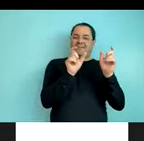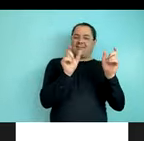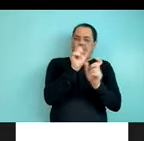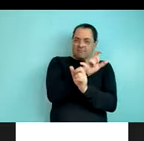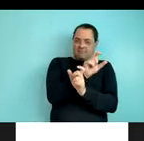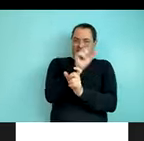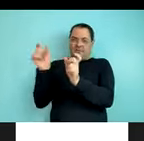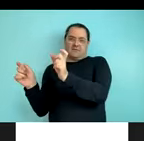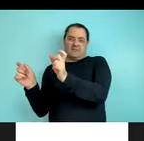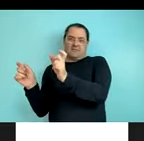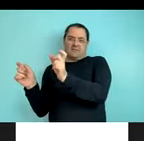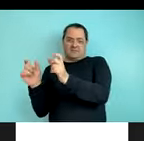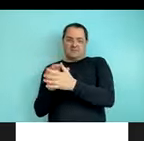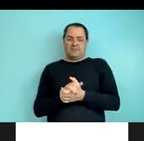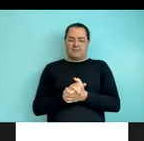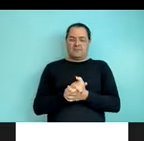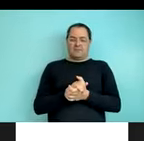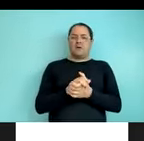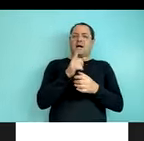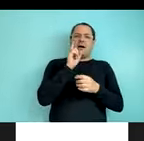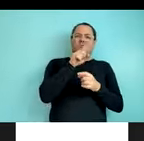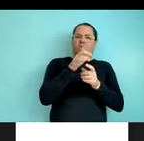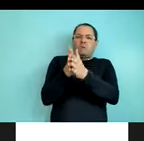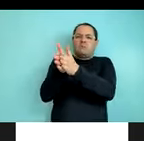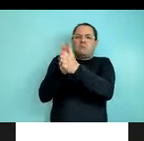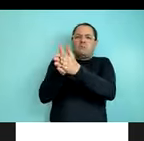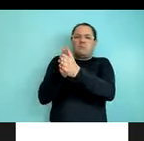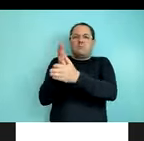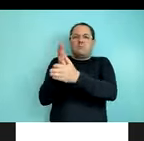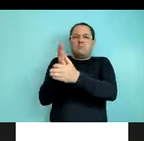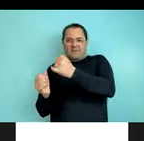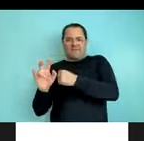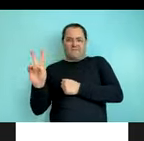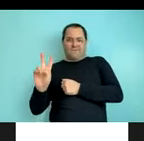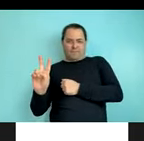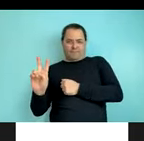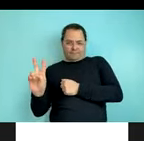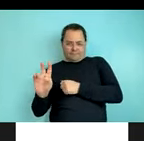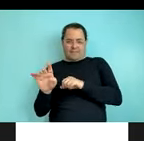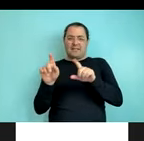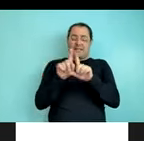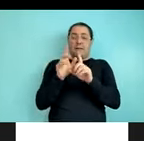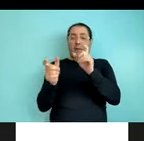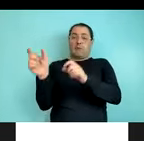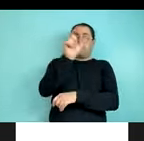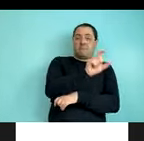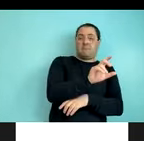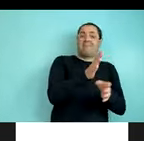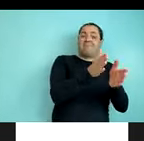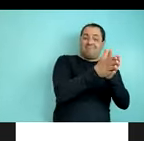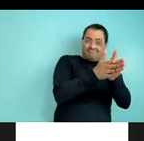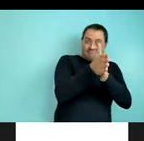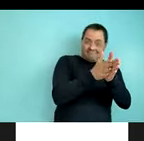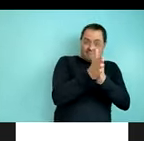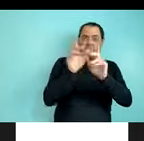also noticed that the verb in that gesture was produced last. We also had variants of this same thing where the verb was produced first. And this was strictly